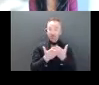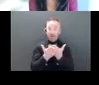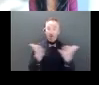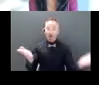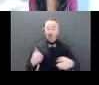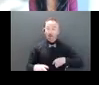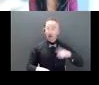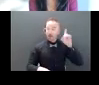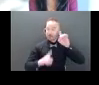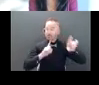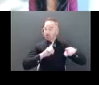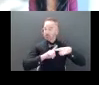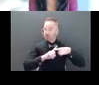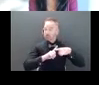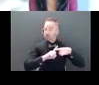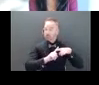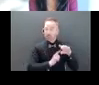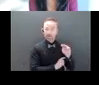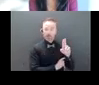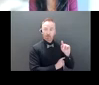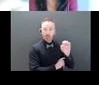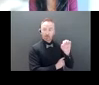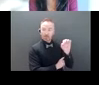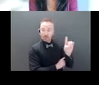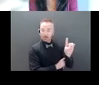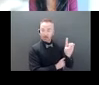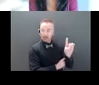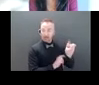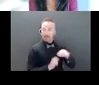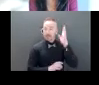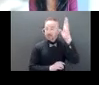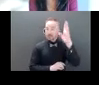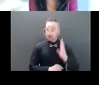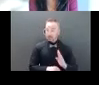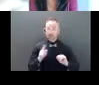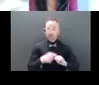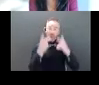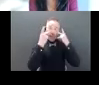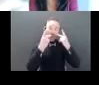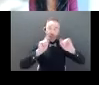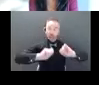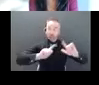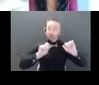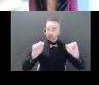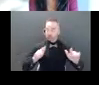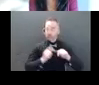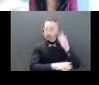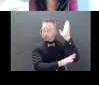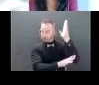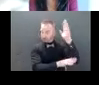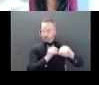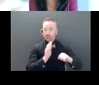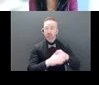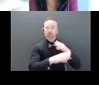webinar. So all the attendees are muted. Speakers will be visible while they're presenting. And of course, their cameras will be